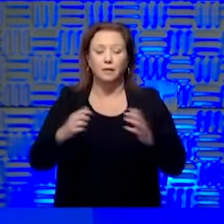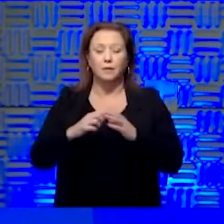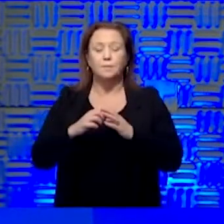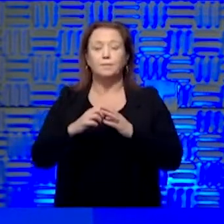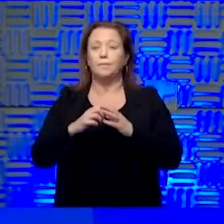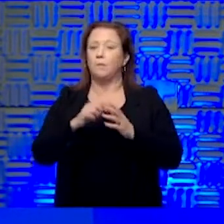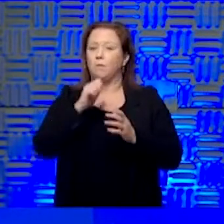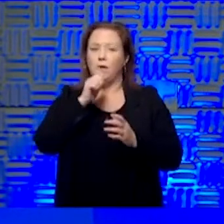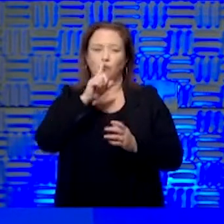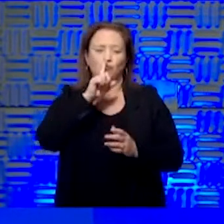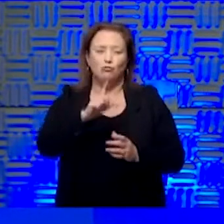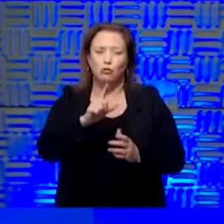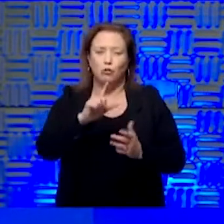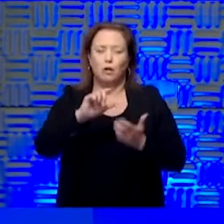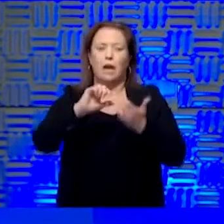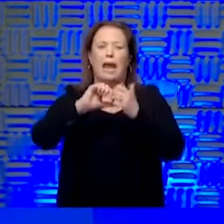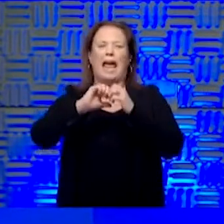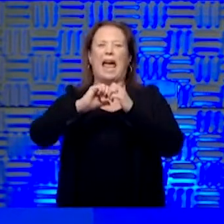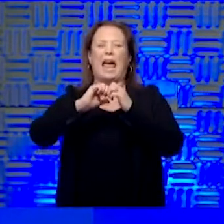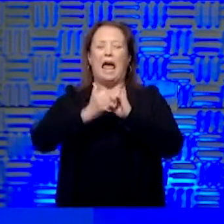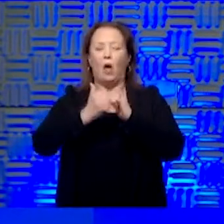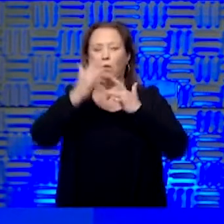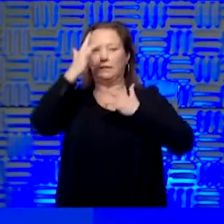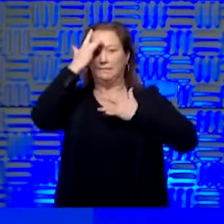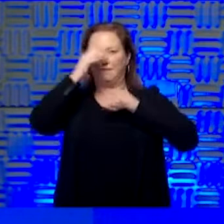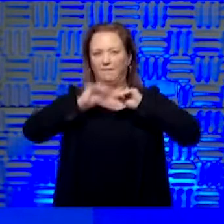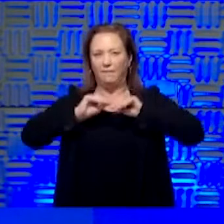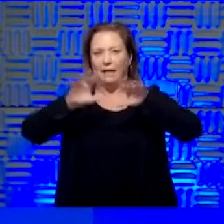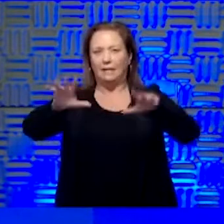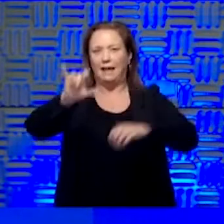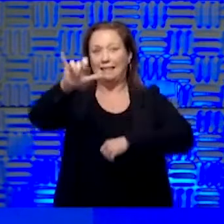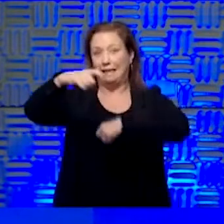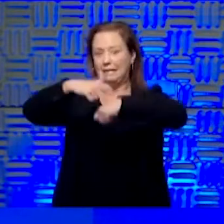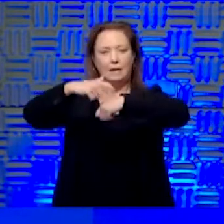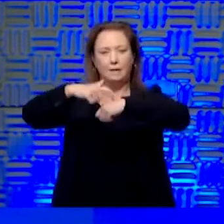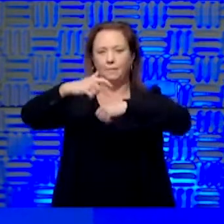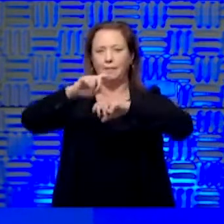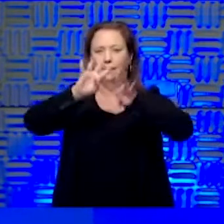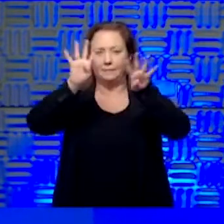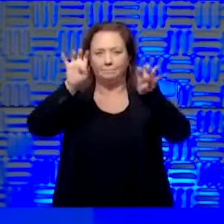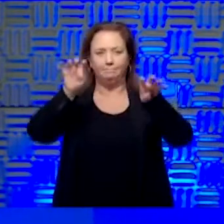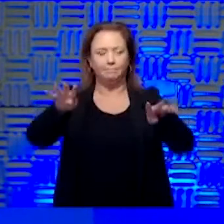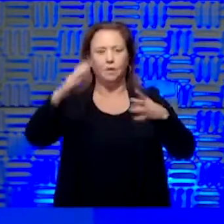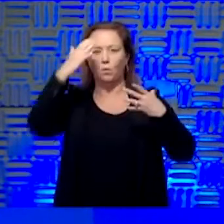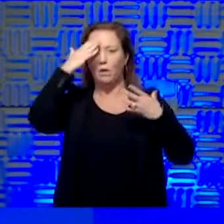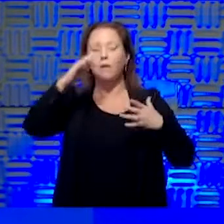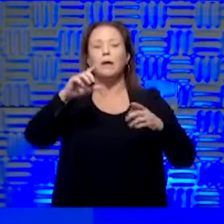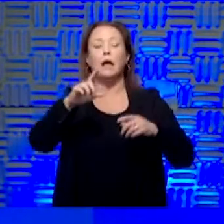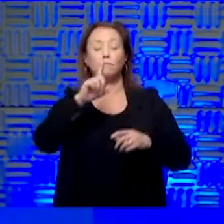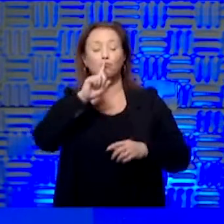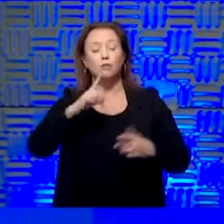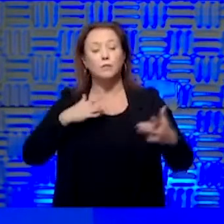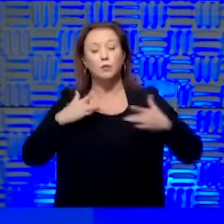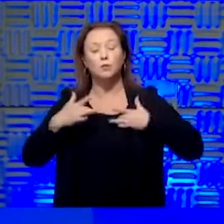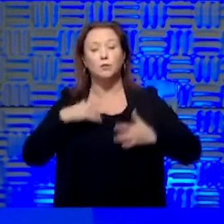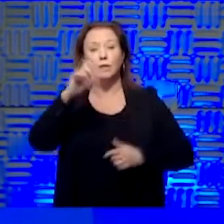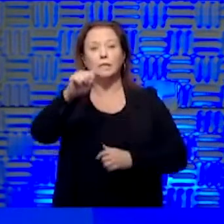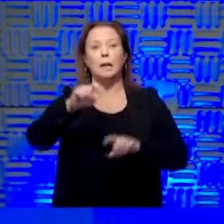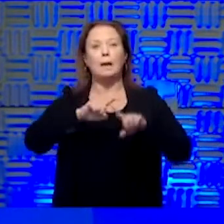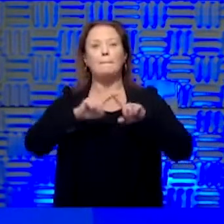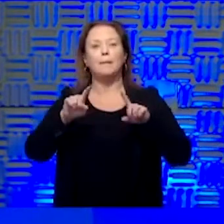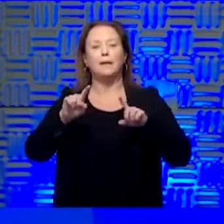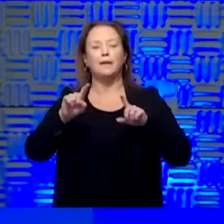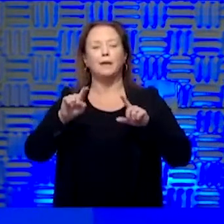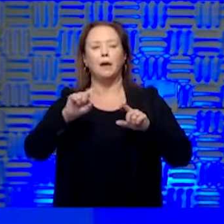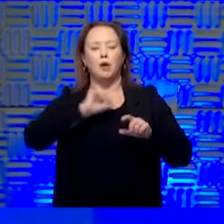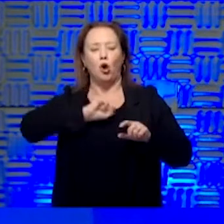that you can, how infective you are at that point. I know that's a big if and a big concern. But we also know you shed other